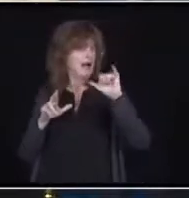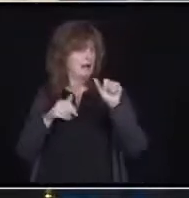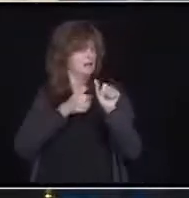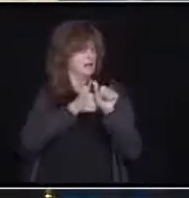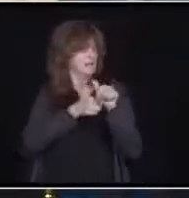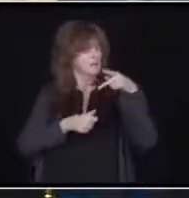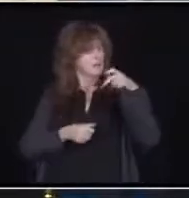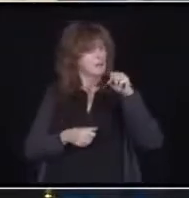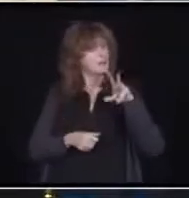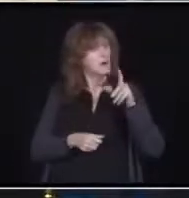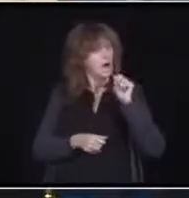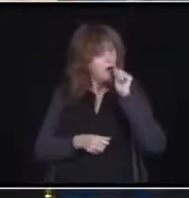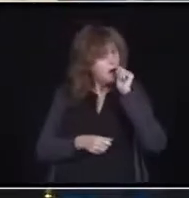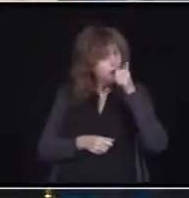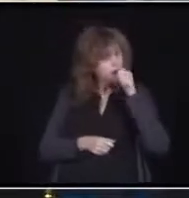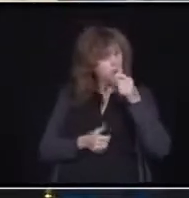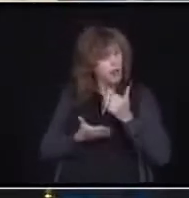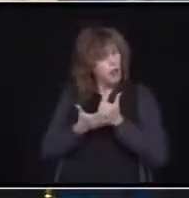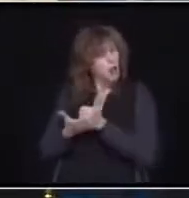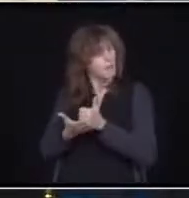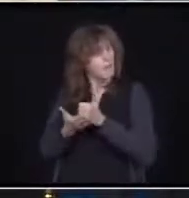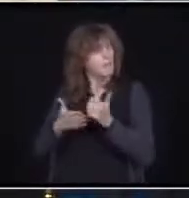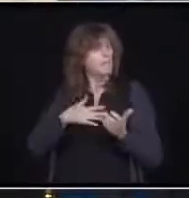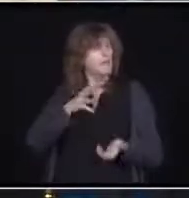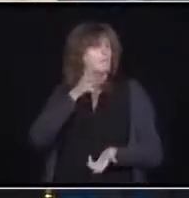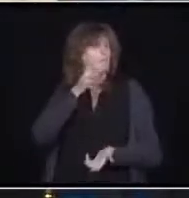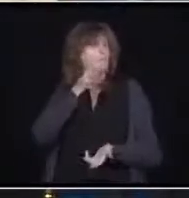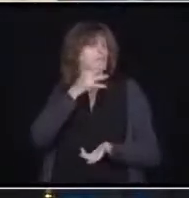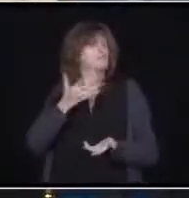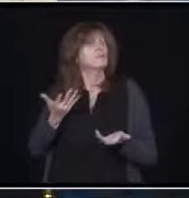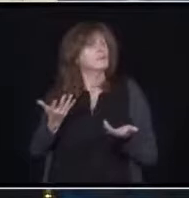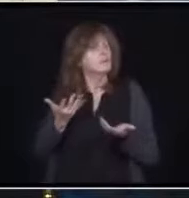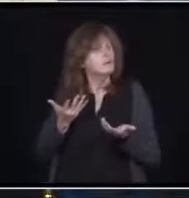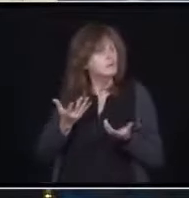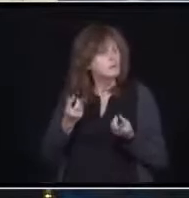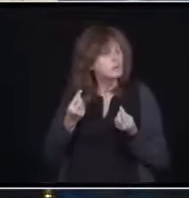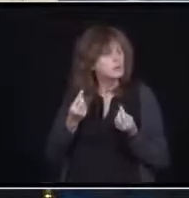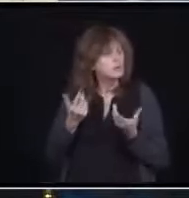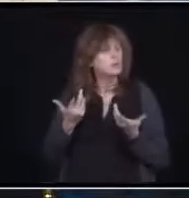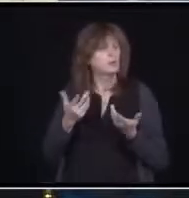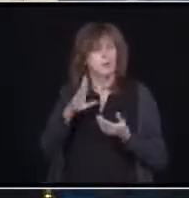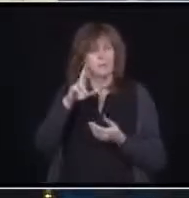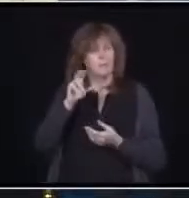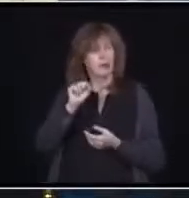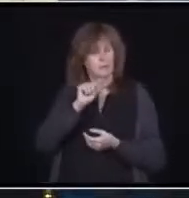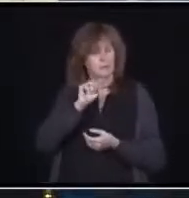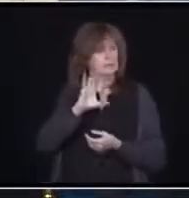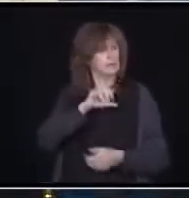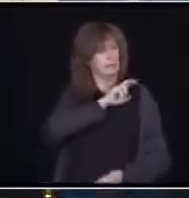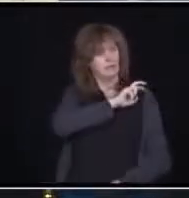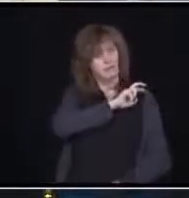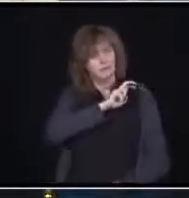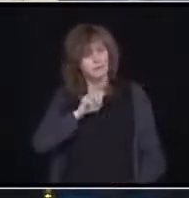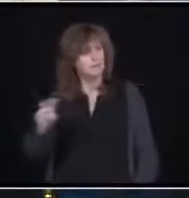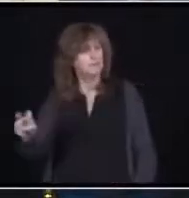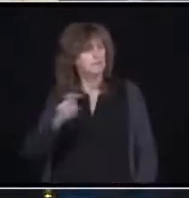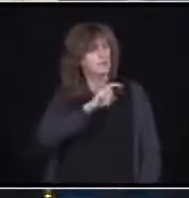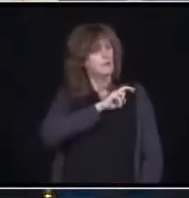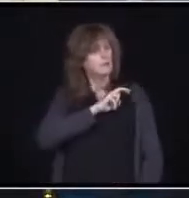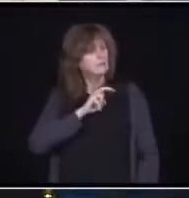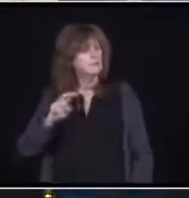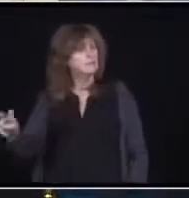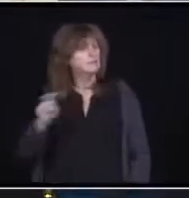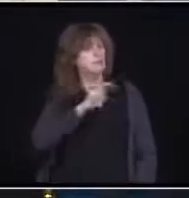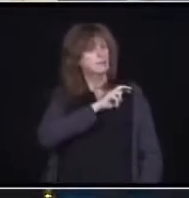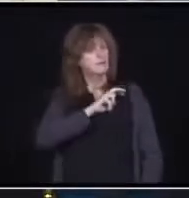So we've got to figure something out about travel expenses too. She would take the bus from home to home, but stayed there with my mom. She would stay there all